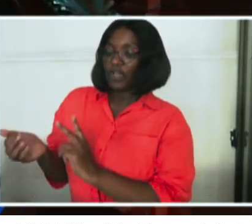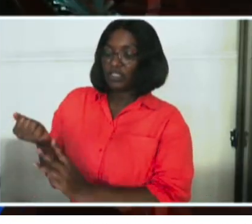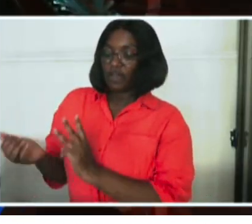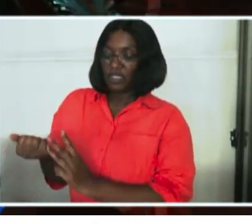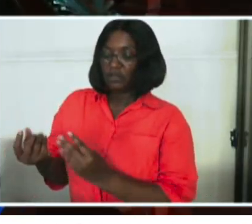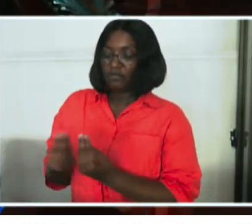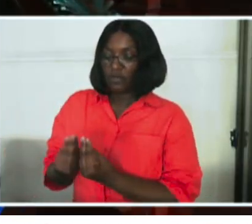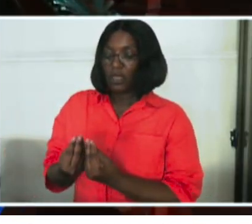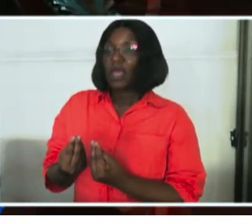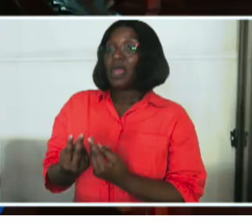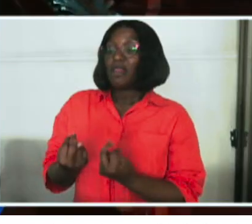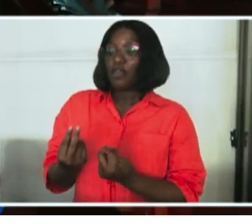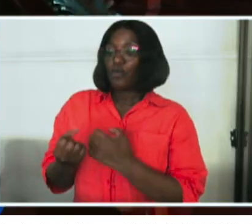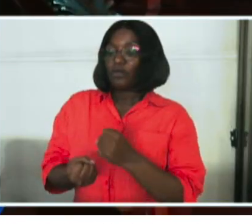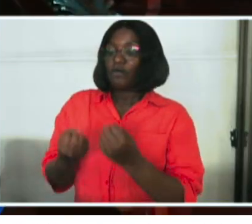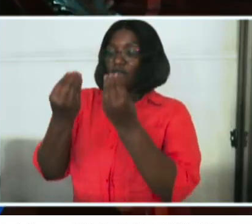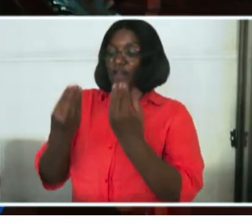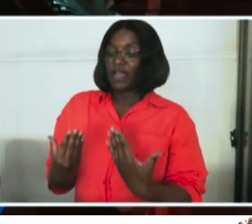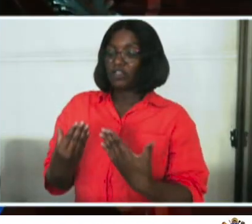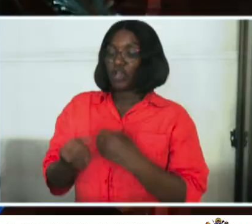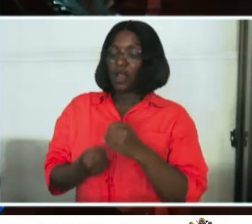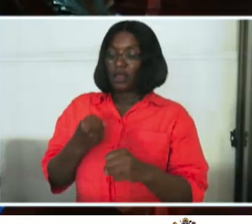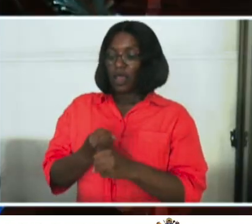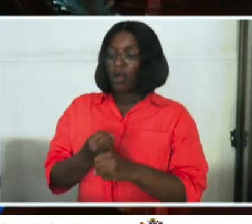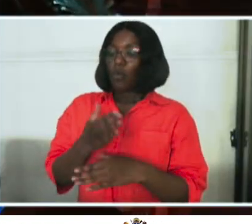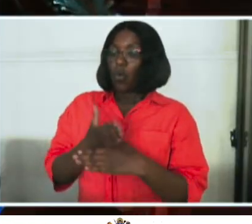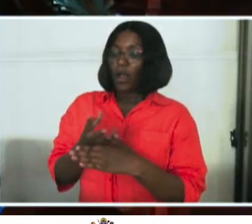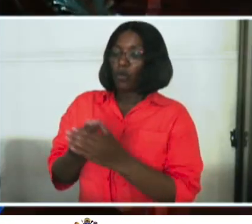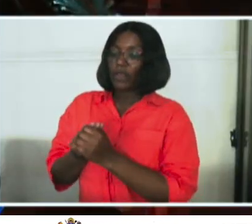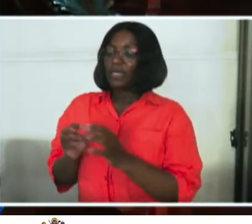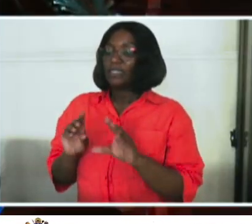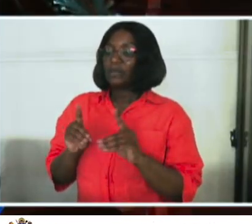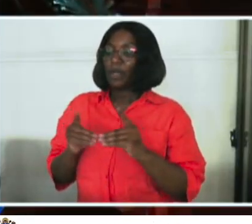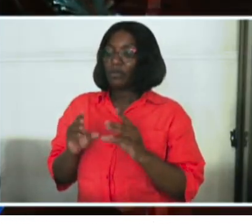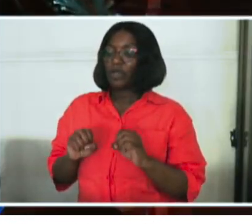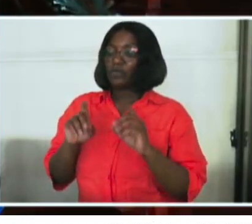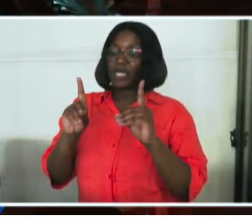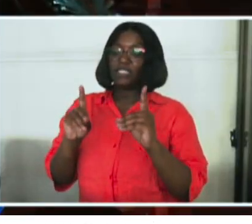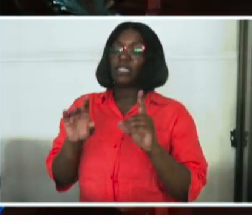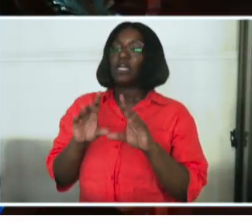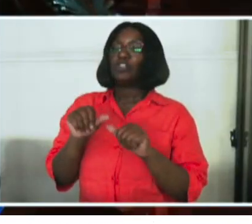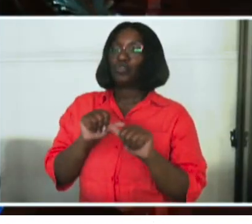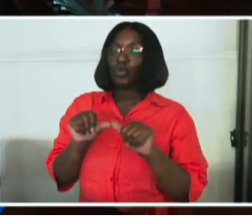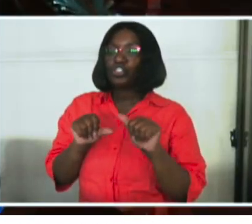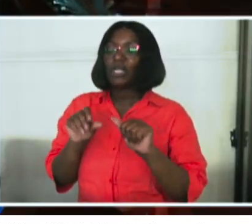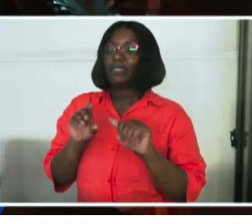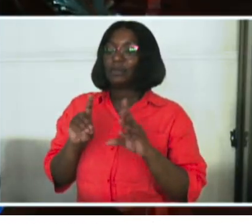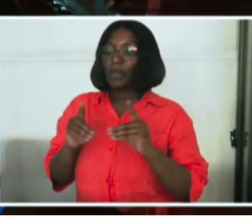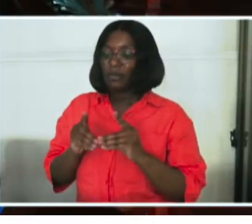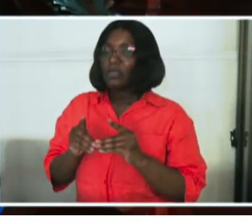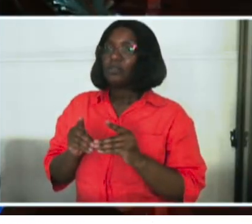financial year and beyond, we will be collaborating with the Department of Education and the Department of Social Development to run and